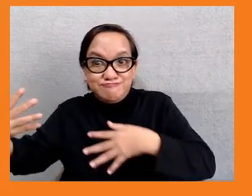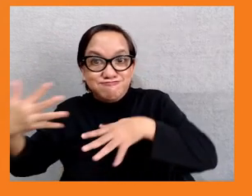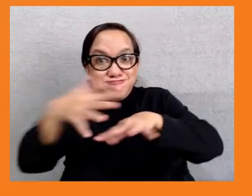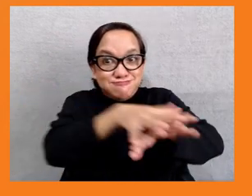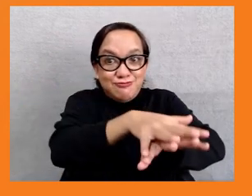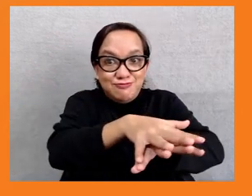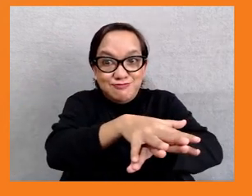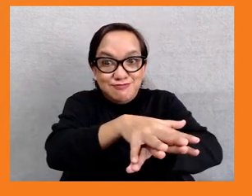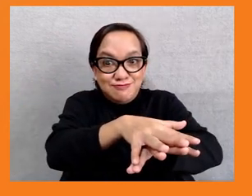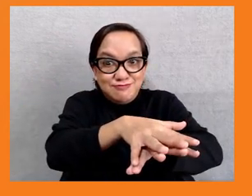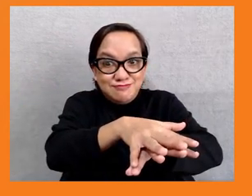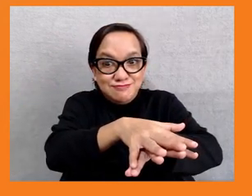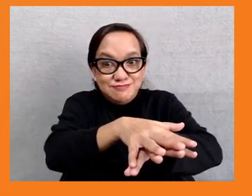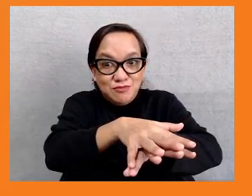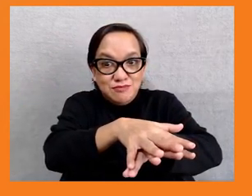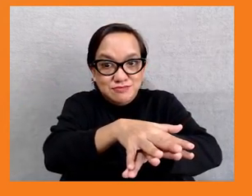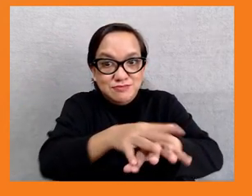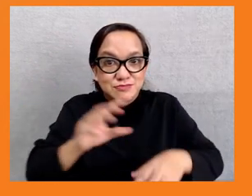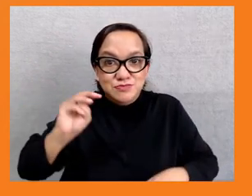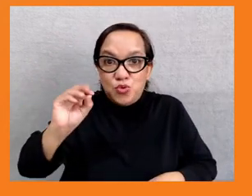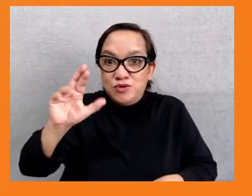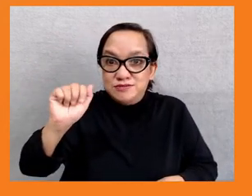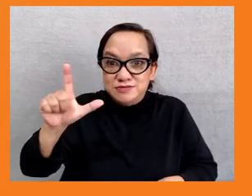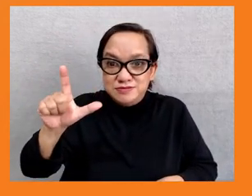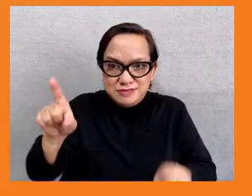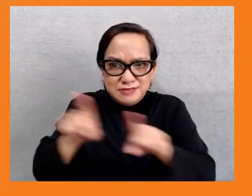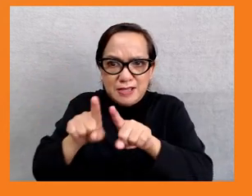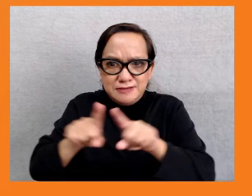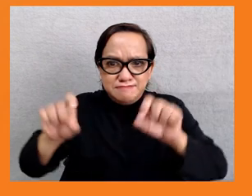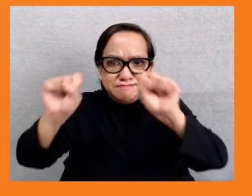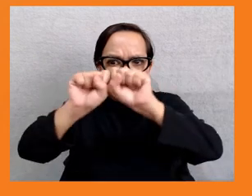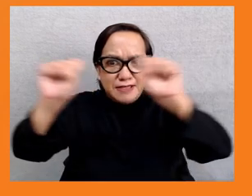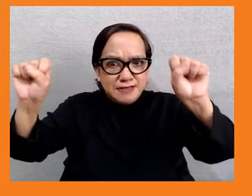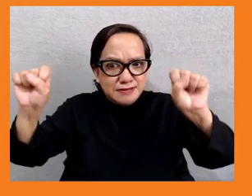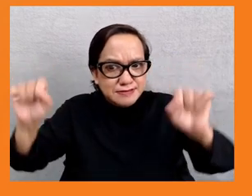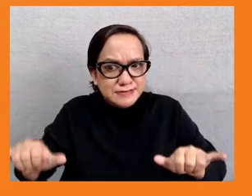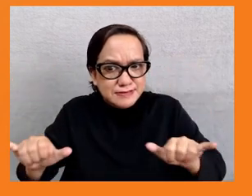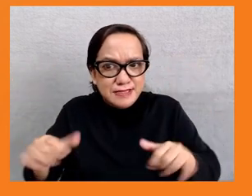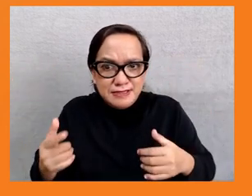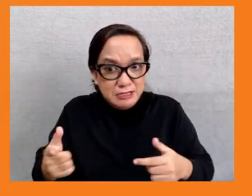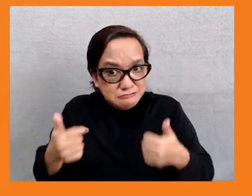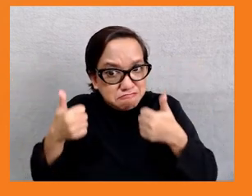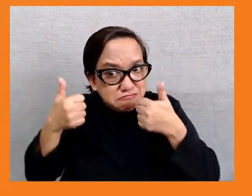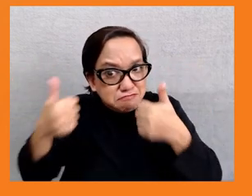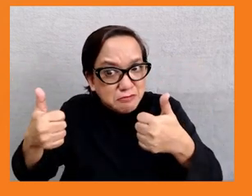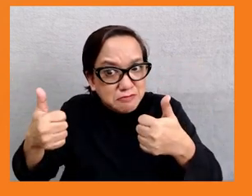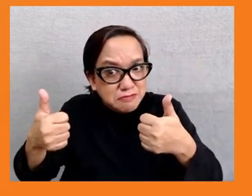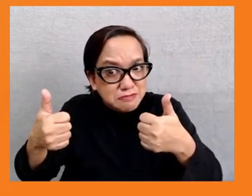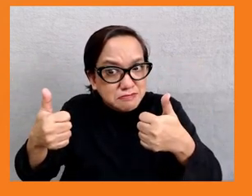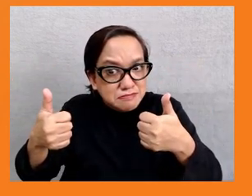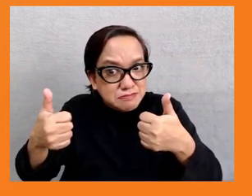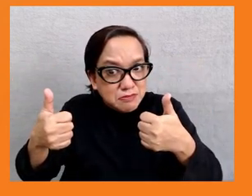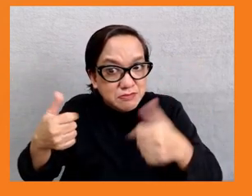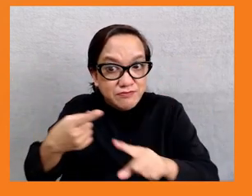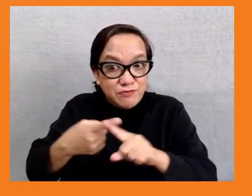well-being, such as gross national happiness from Bhutan, or the national progress framework in